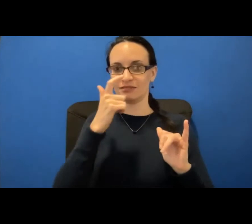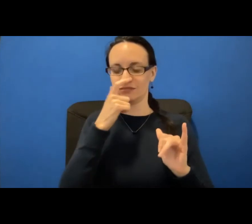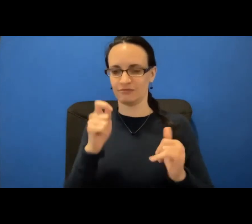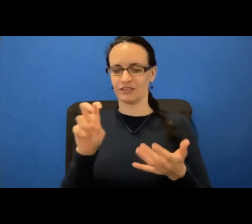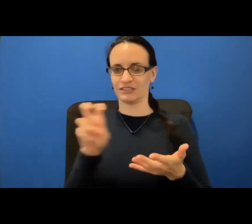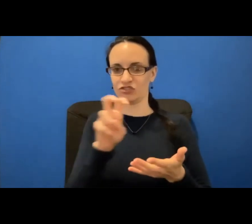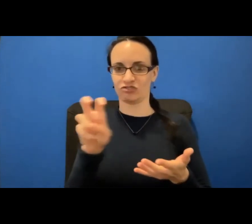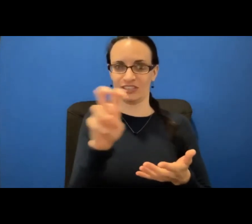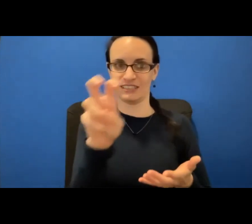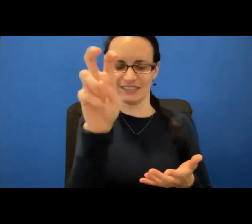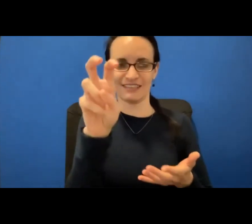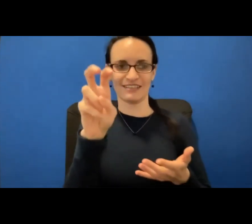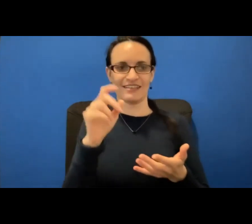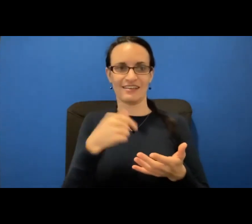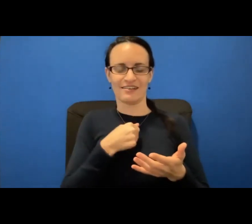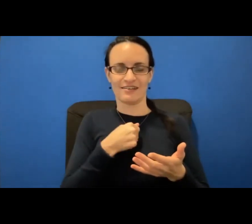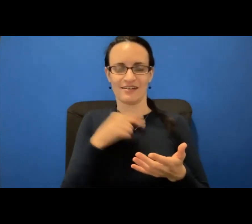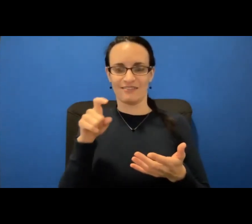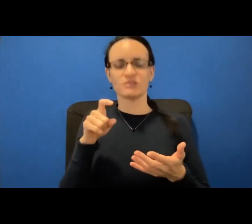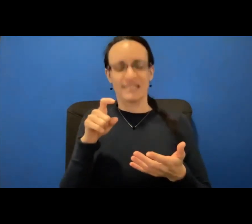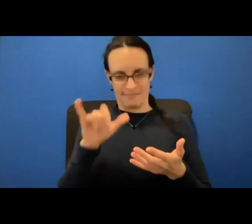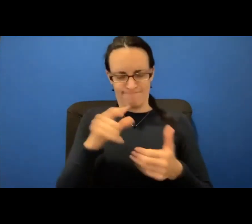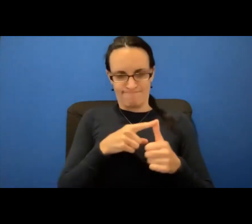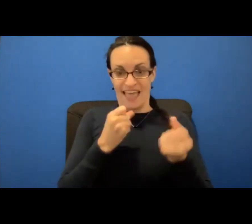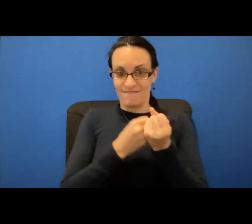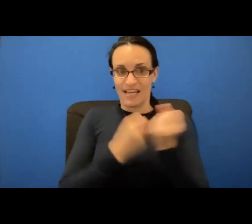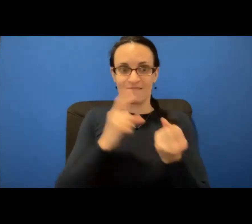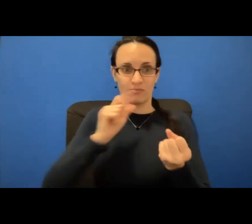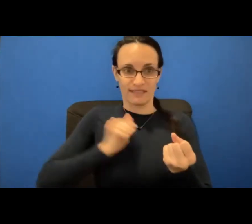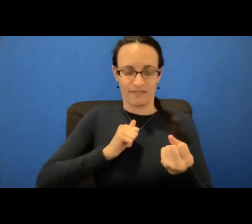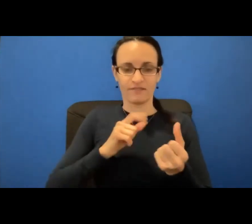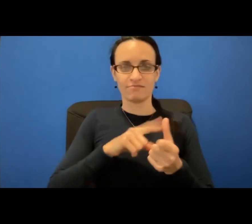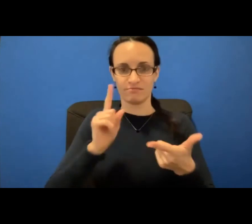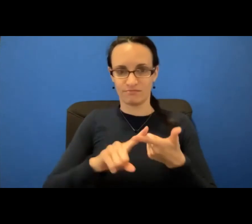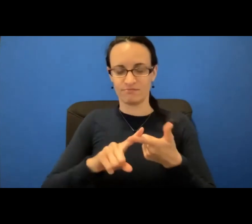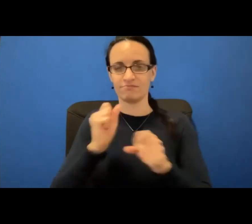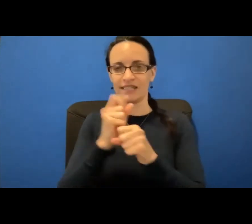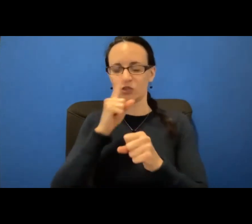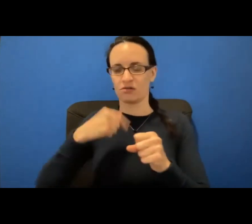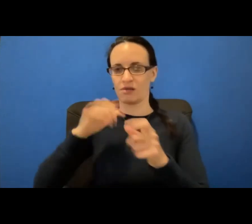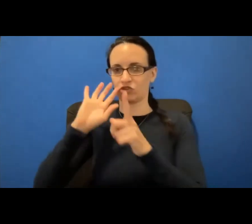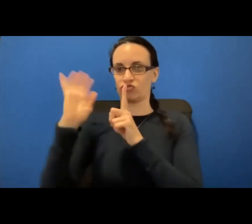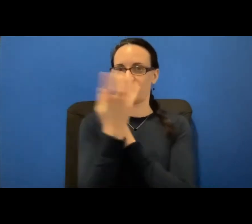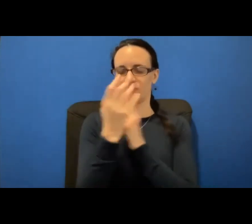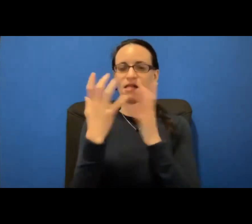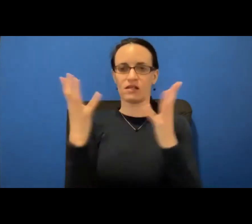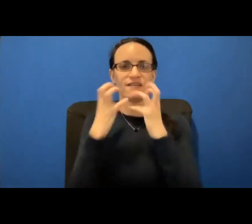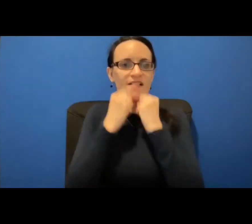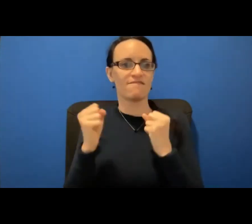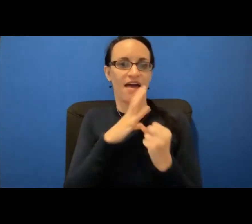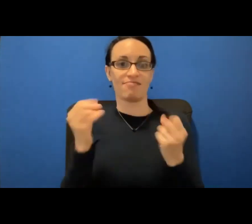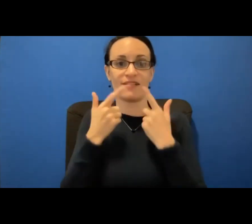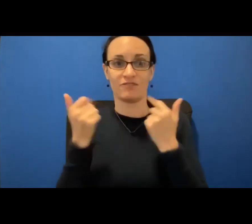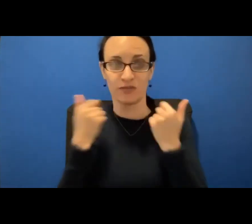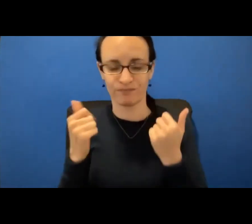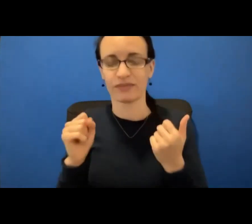I was going to have to, one, advocate for myself and surround myself with lots of love and laughter. And so I finished my work